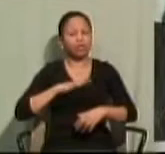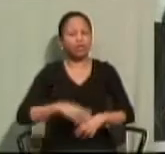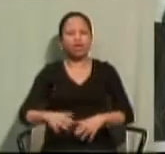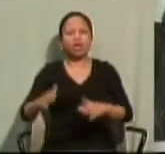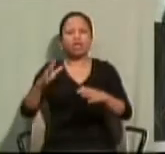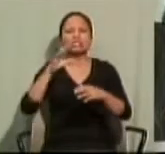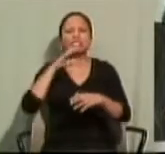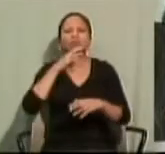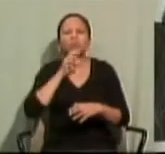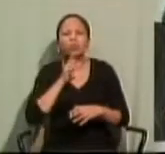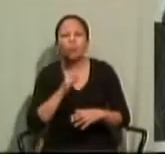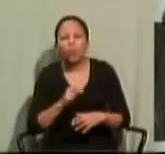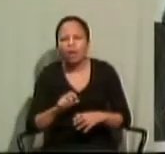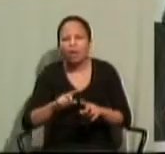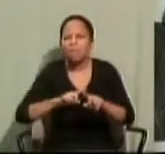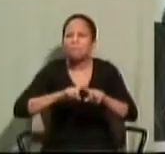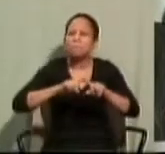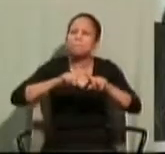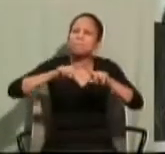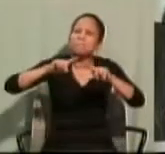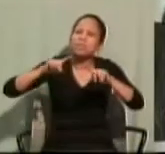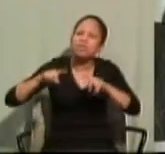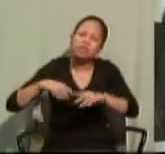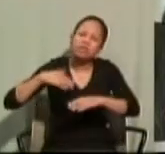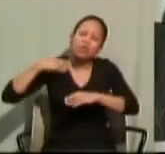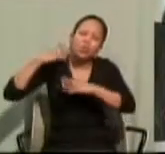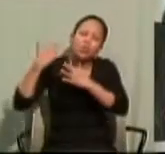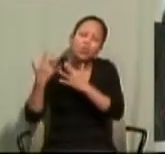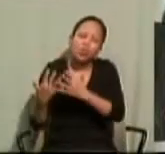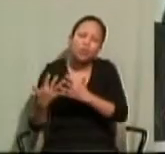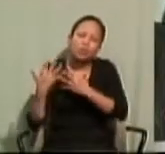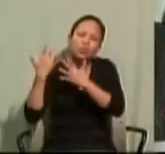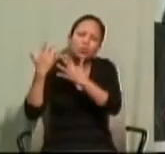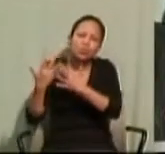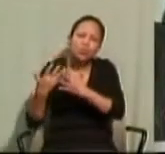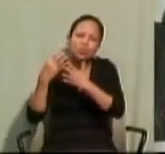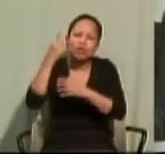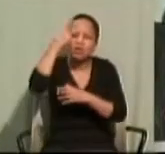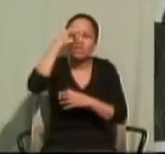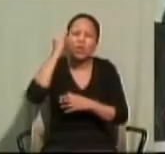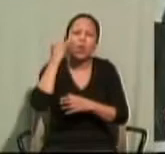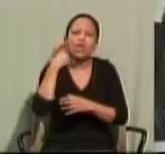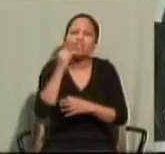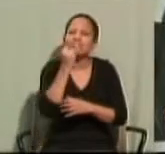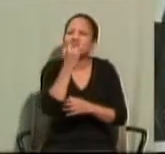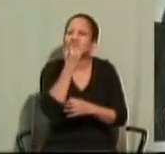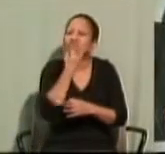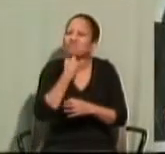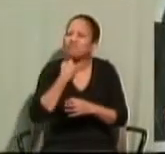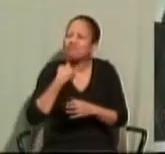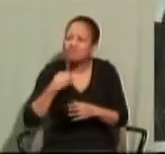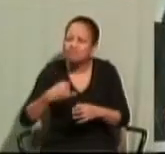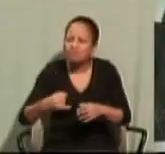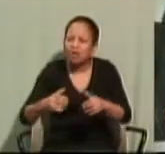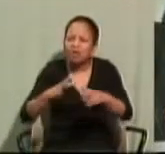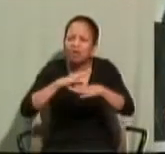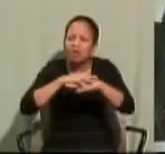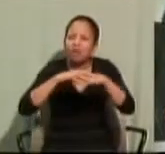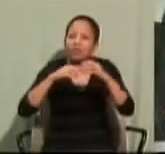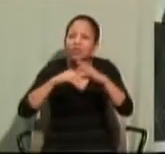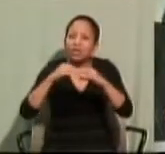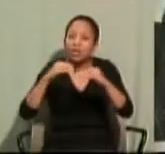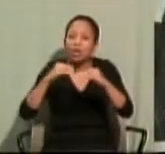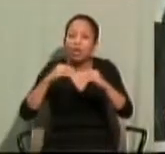forward to Israel's comforting, and the Holy Spirit rested on him.